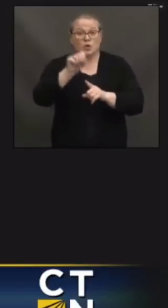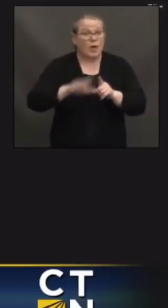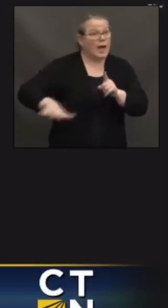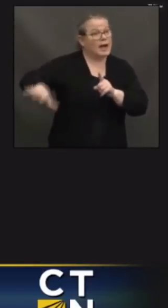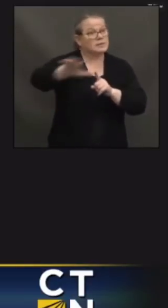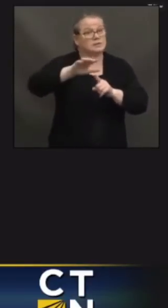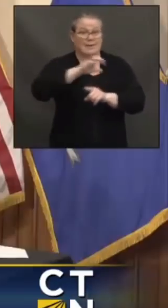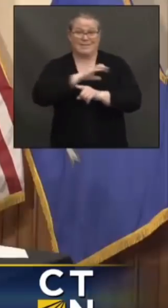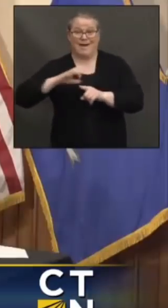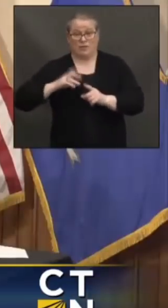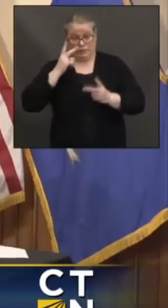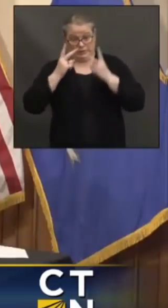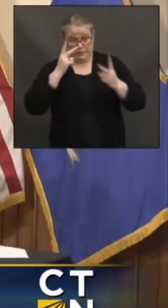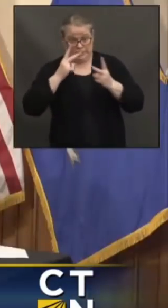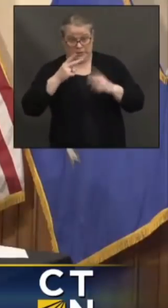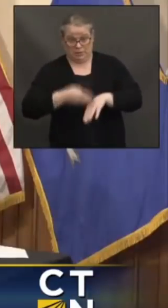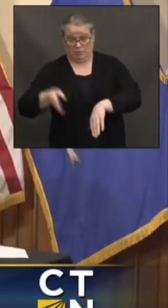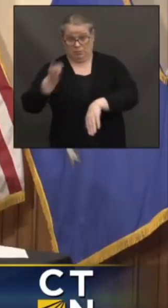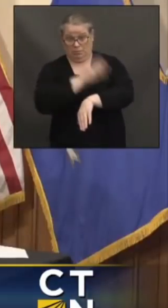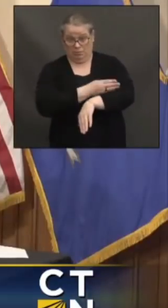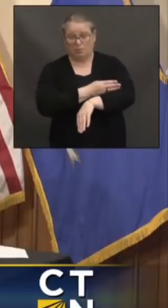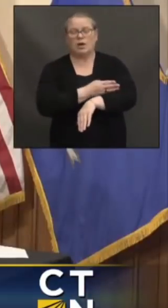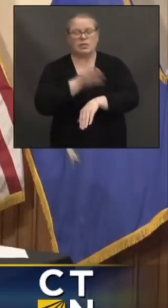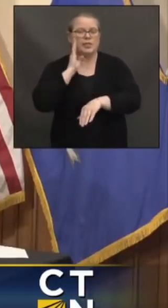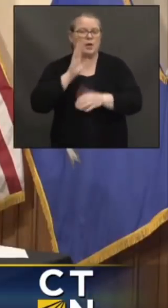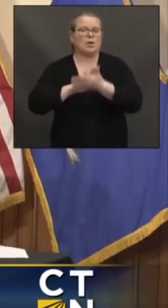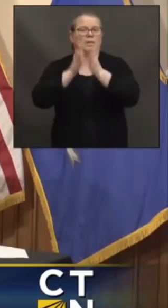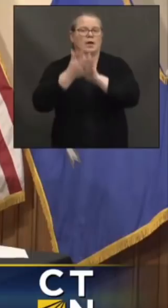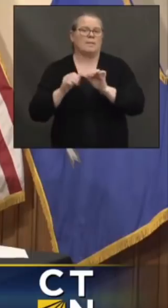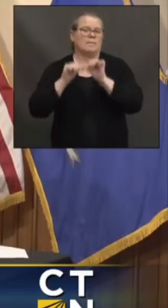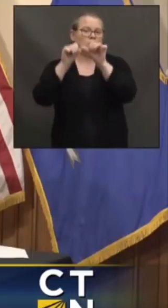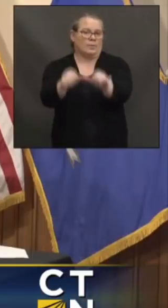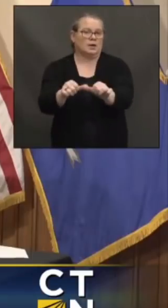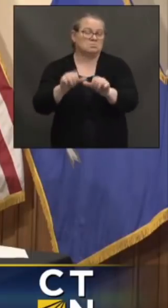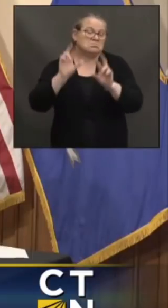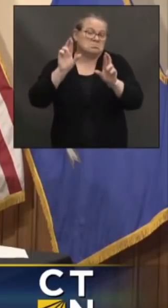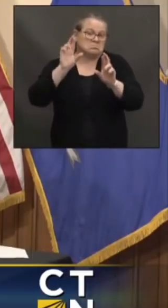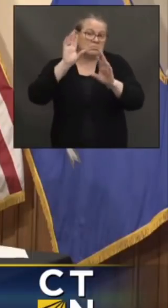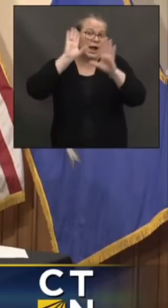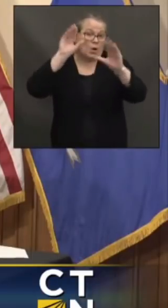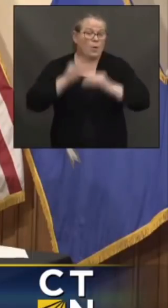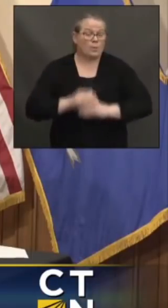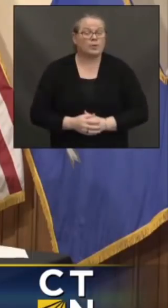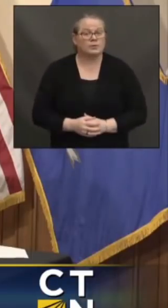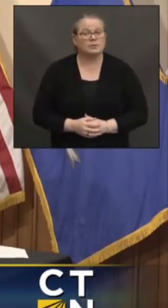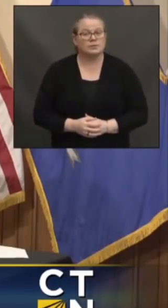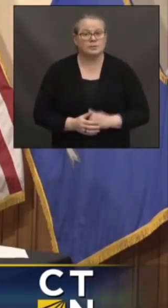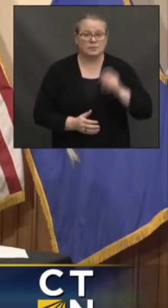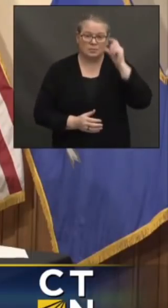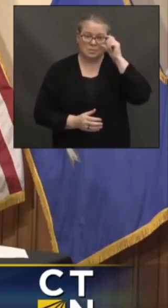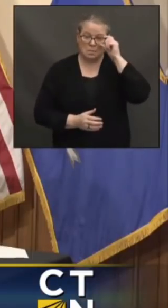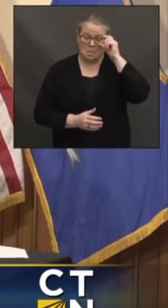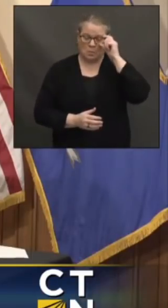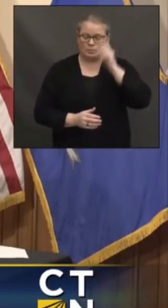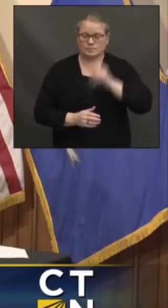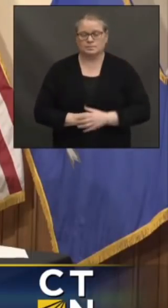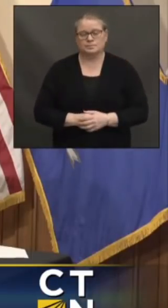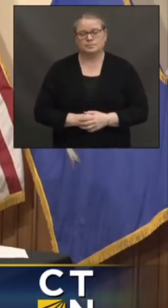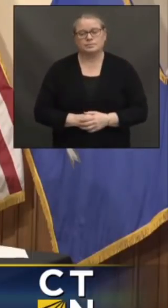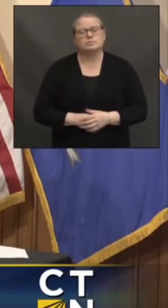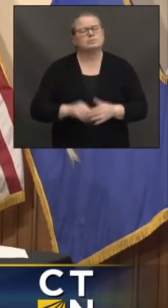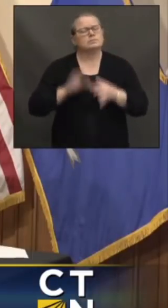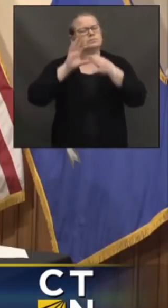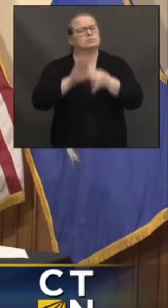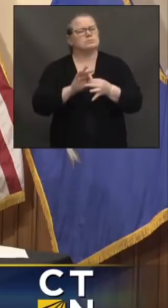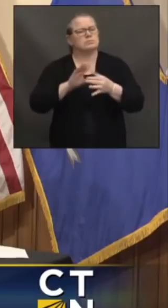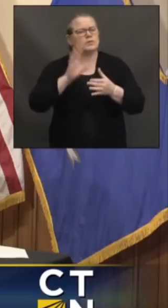it is. When it comes to education deficits, I think most researchers believe that they